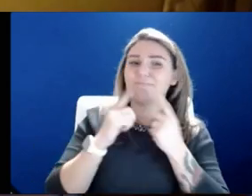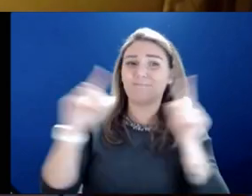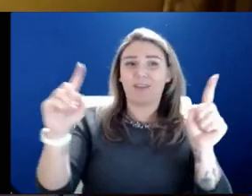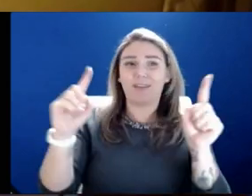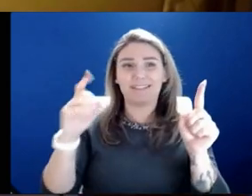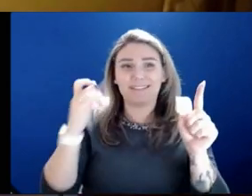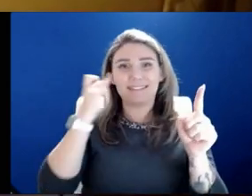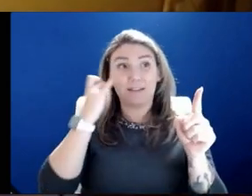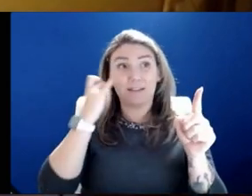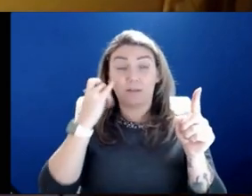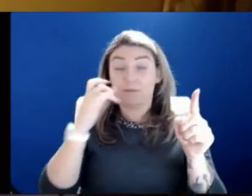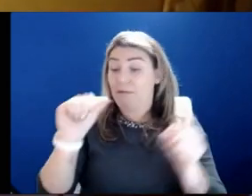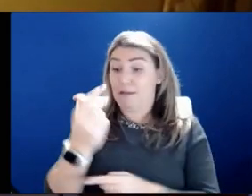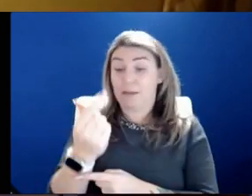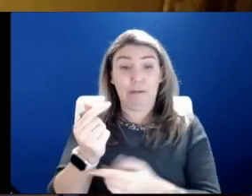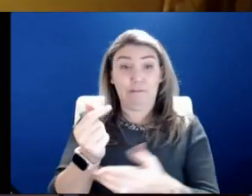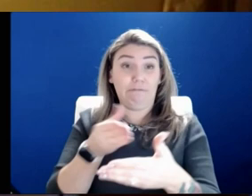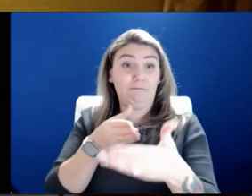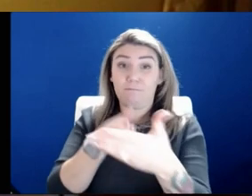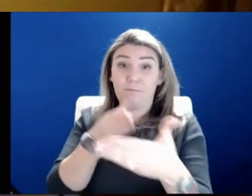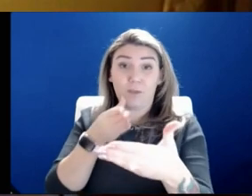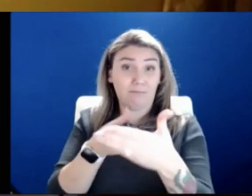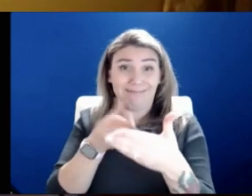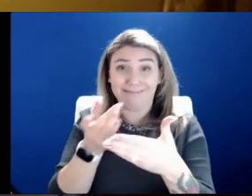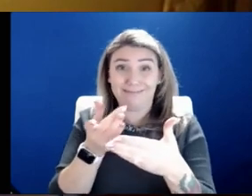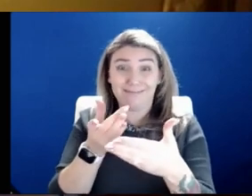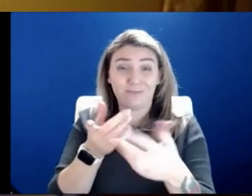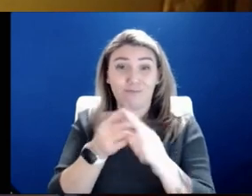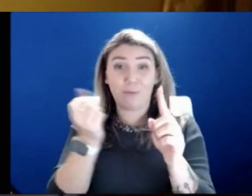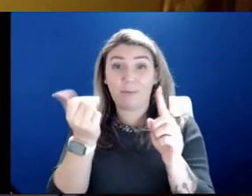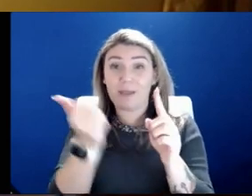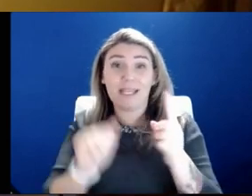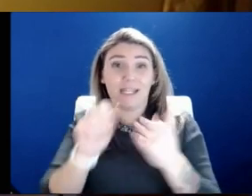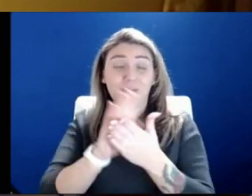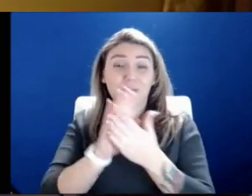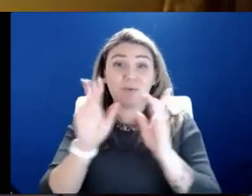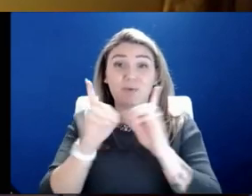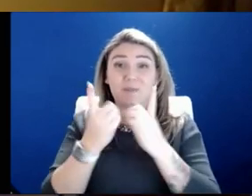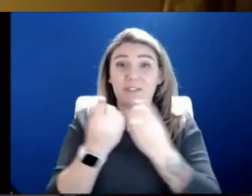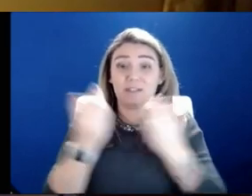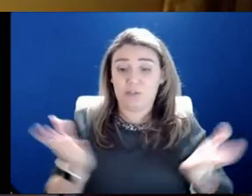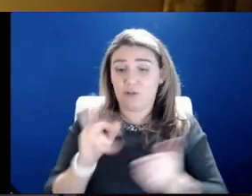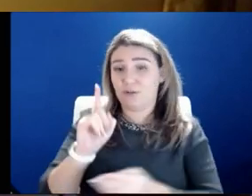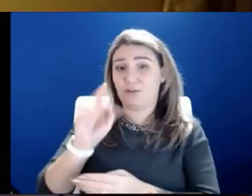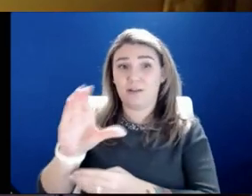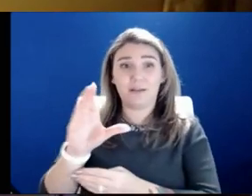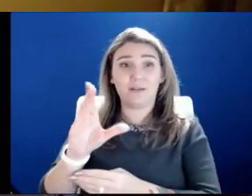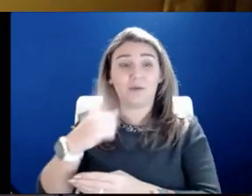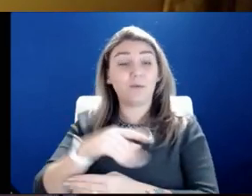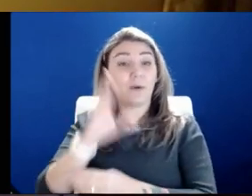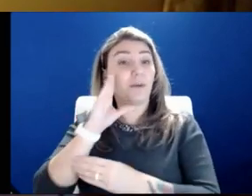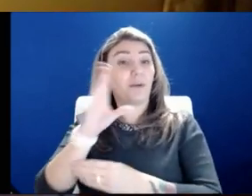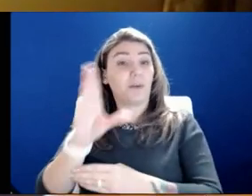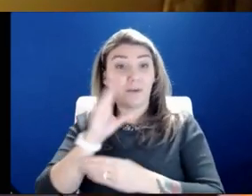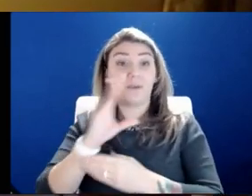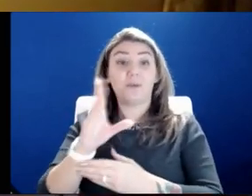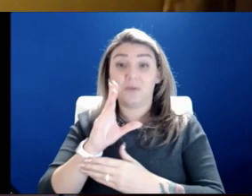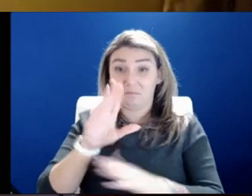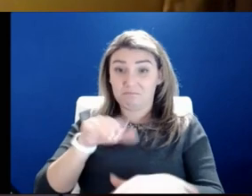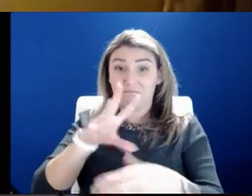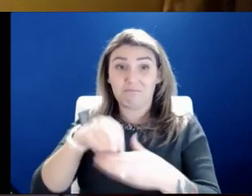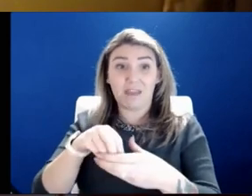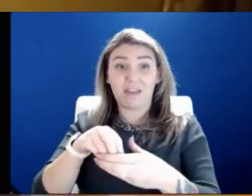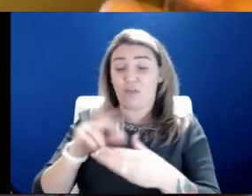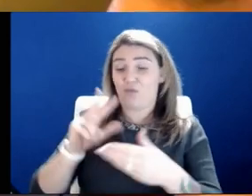the attorney general files legal action against any of the school districts here in the Kansas City area. We will look to enter into that action as a third party,